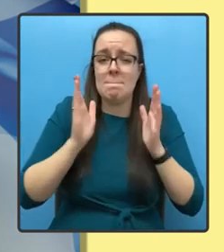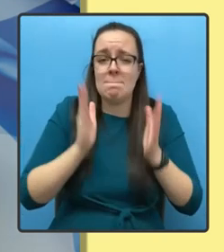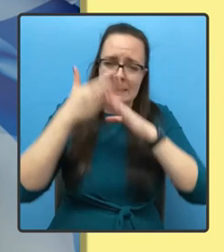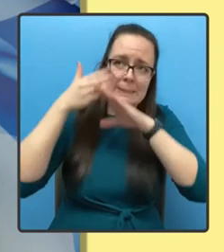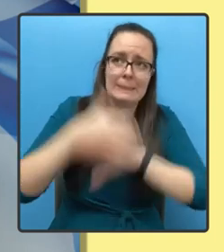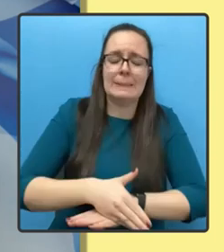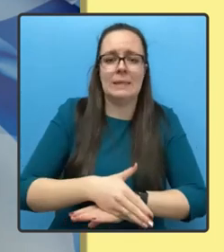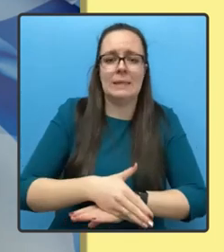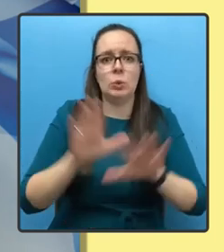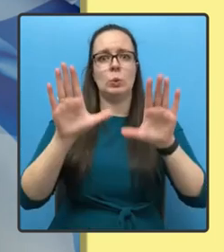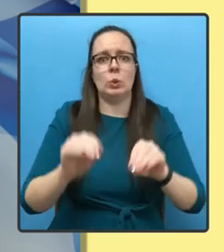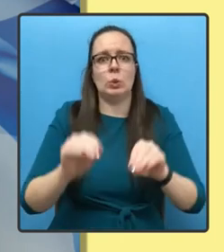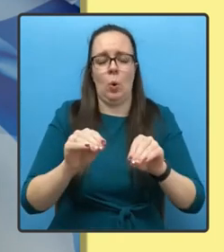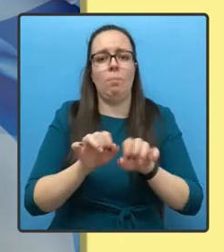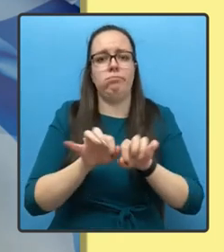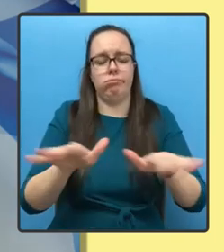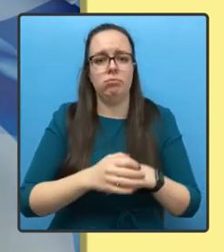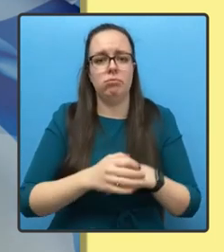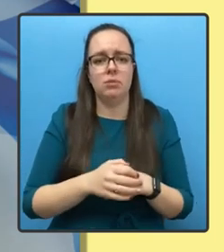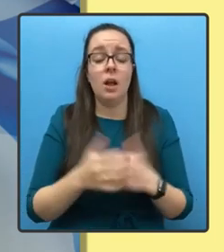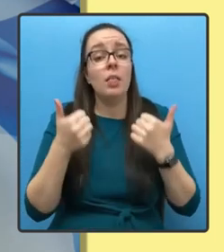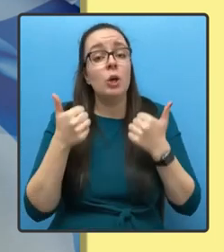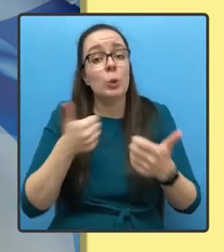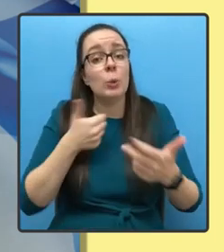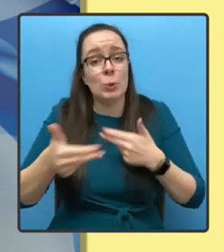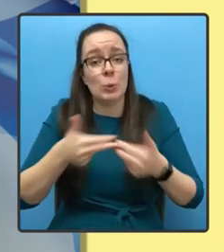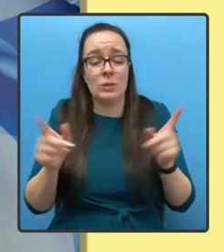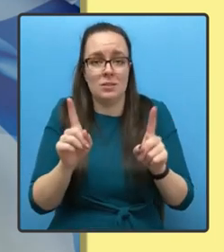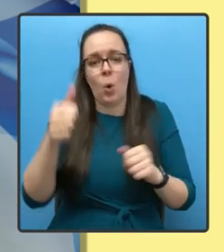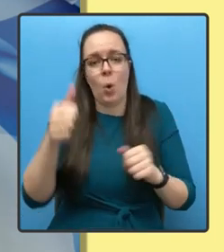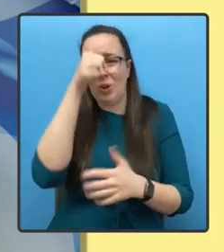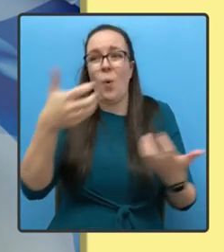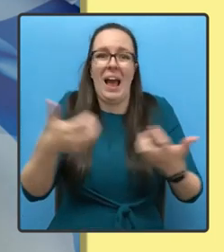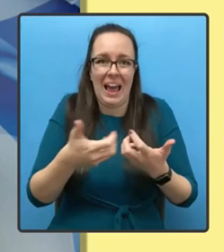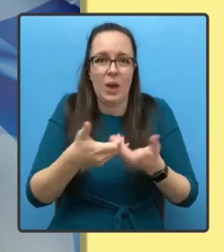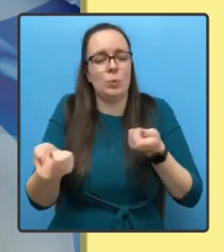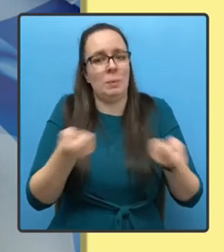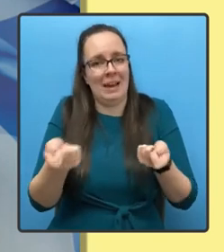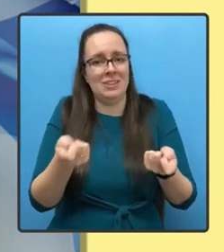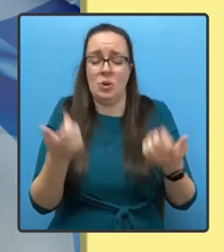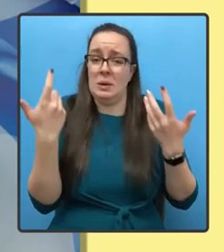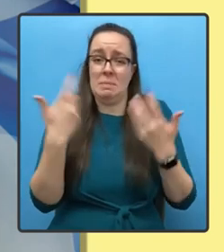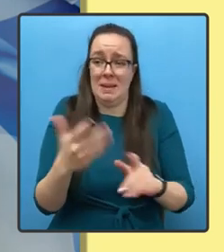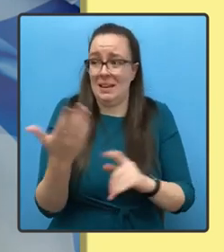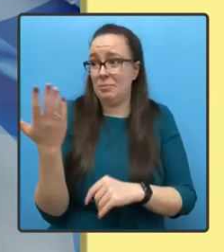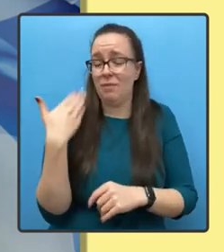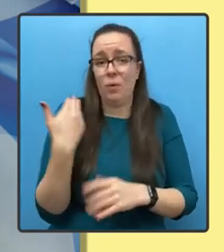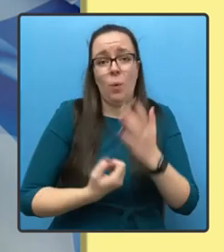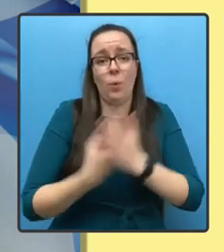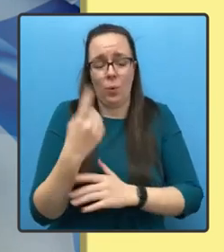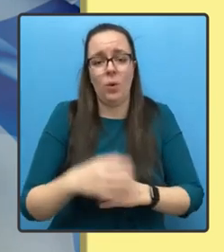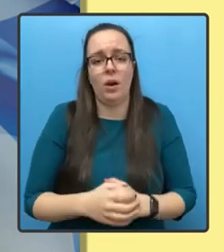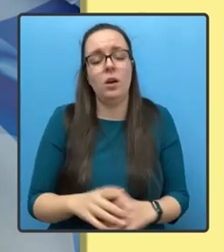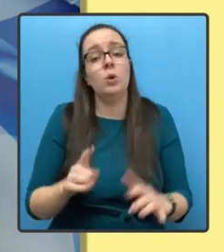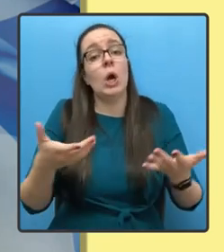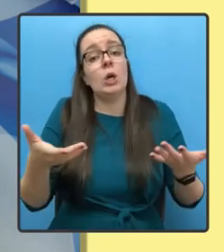The good news is that we know how to do that. We have done it before. So today, before I talk to you